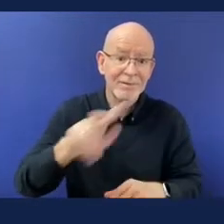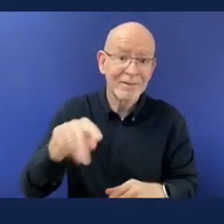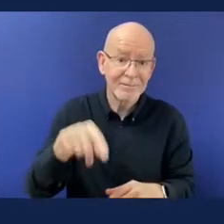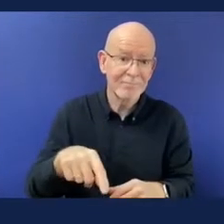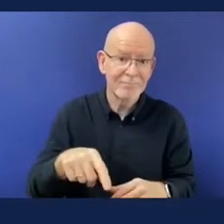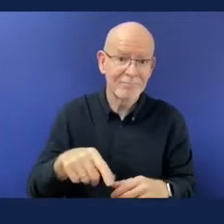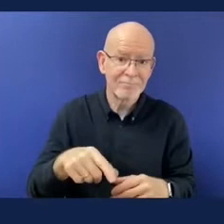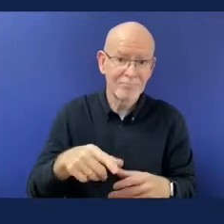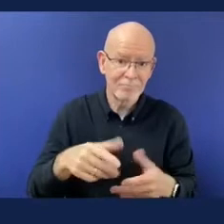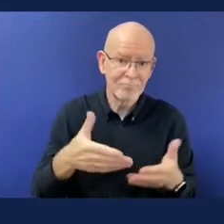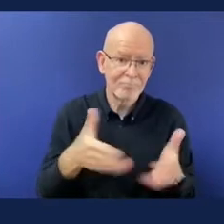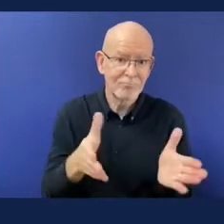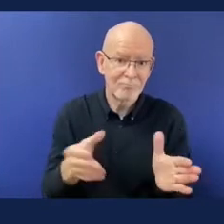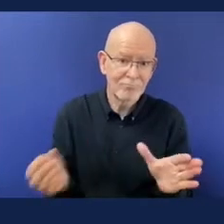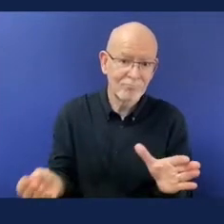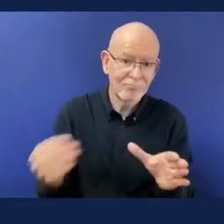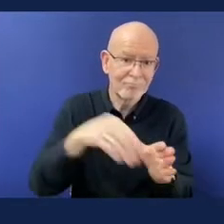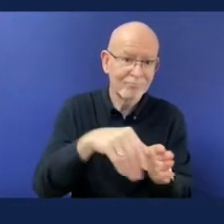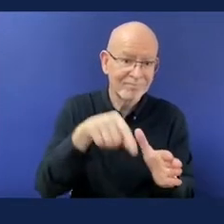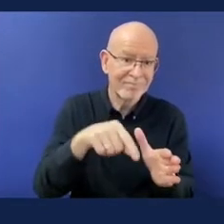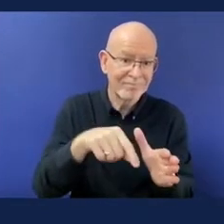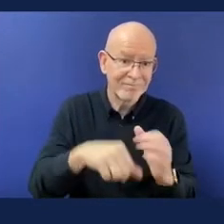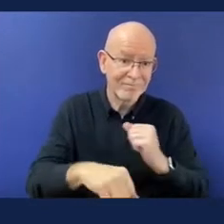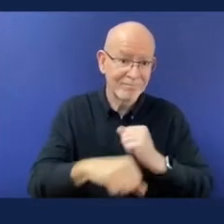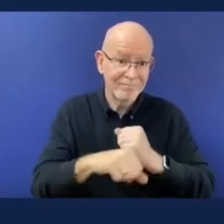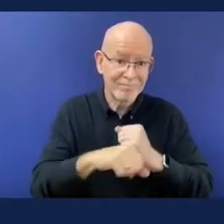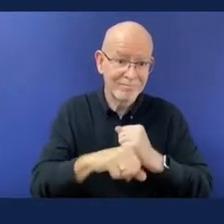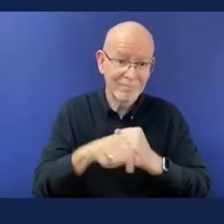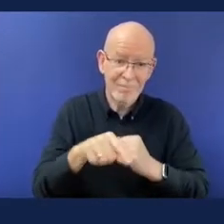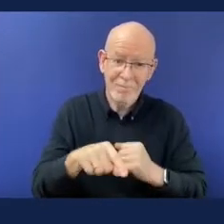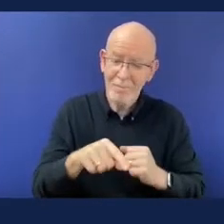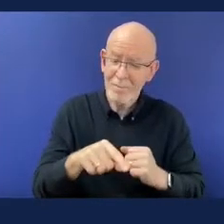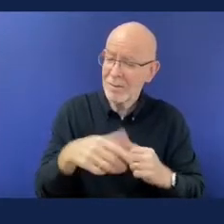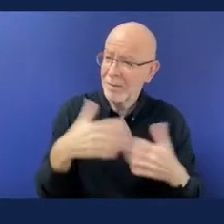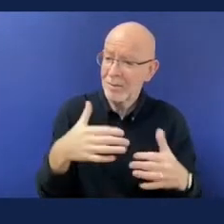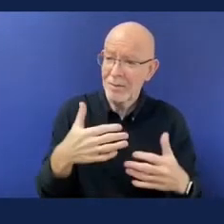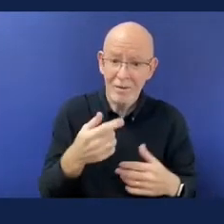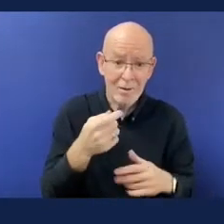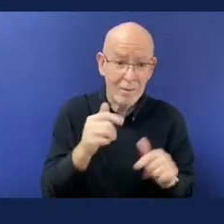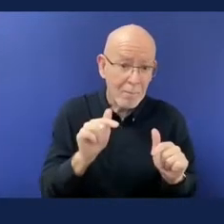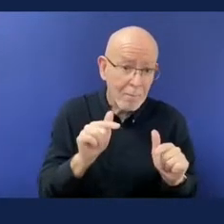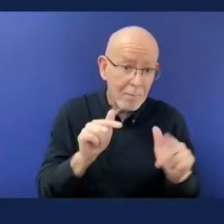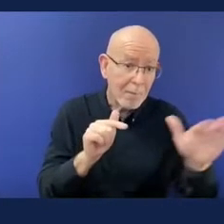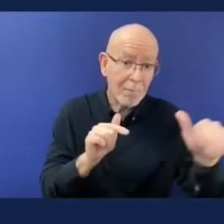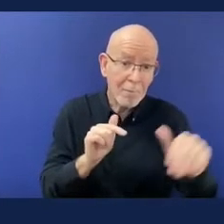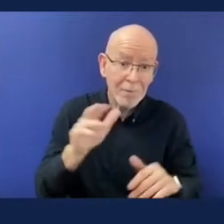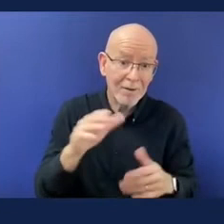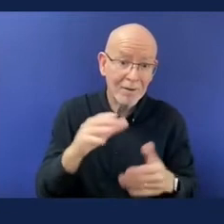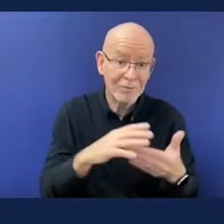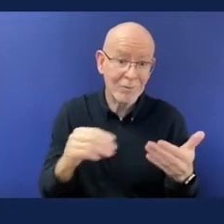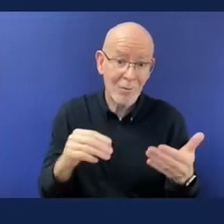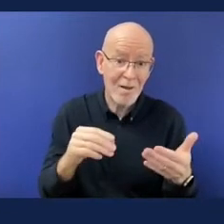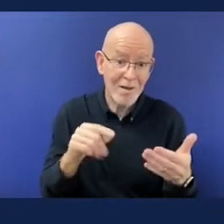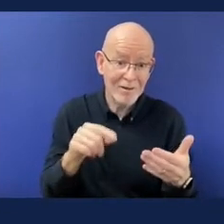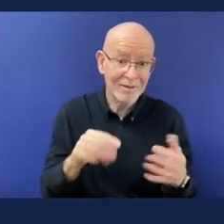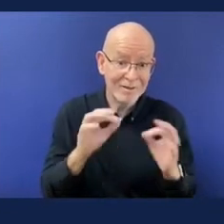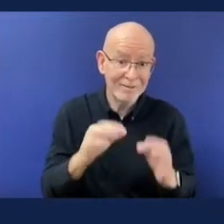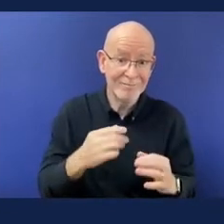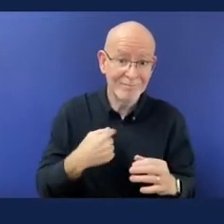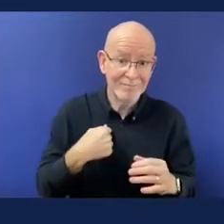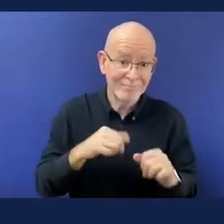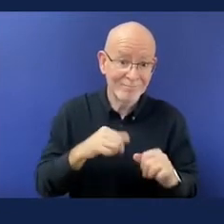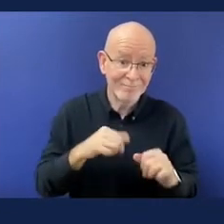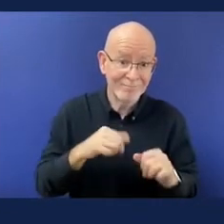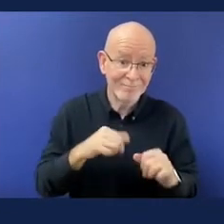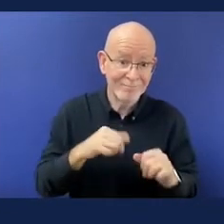push a media relations campaign out there telling people of the biggest coalition ever of organizations working together and the media coverage was